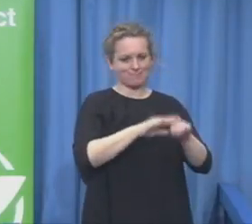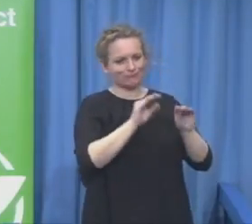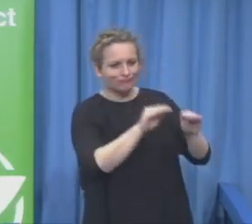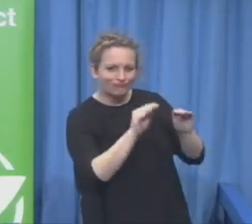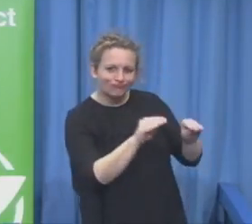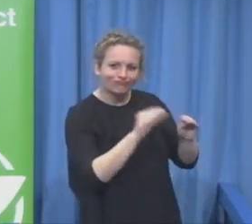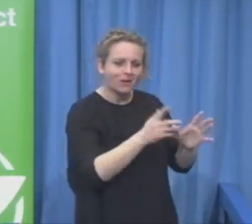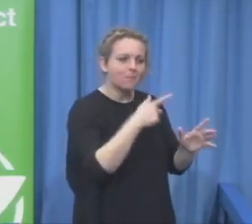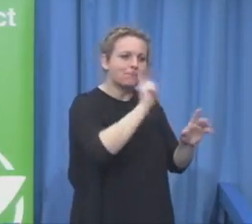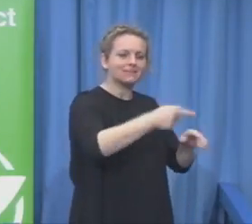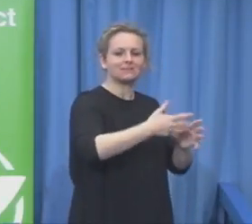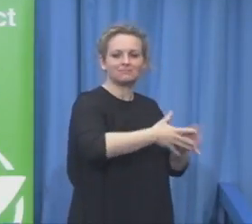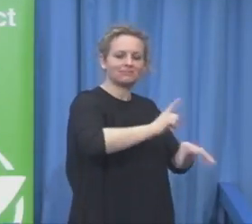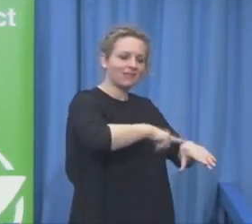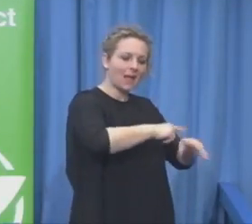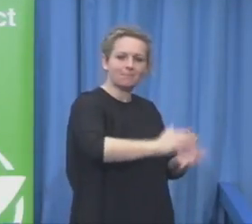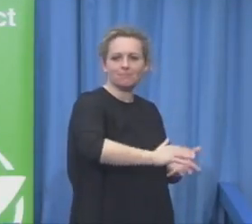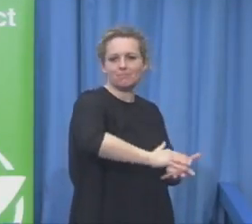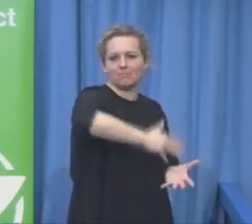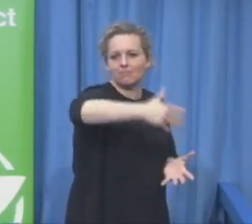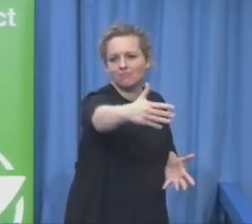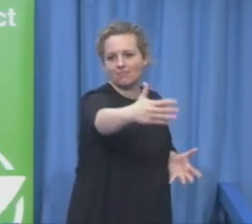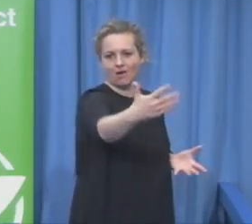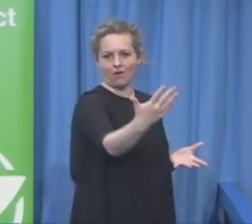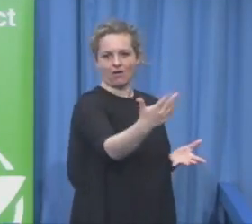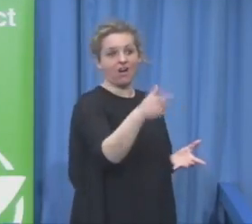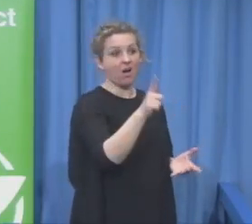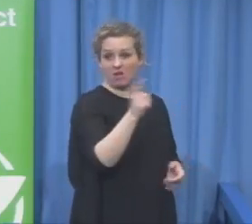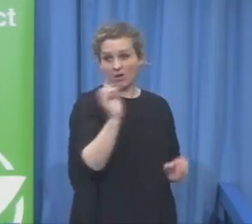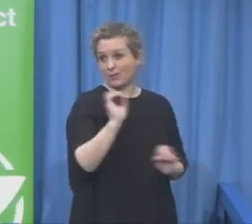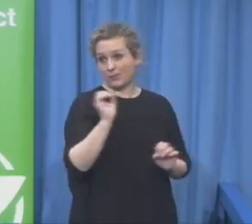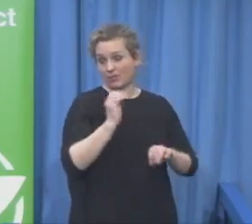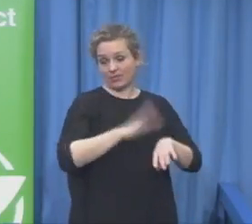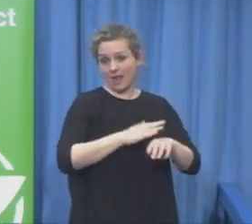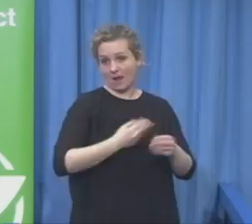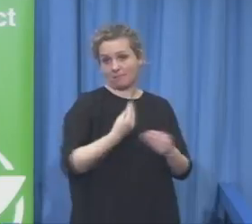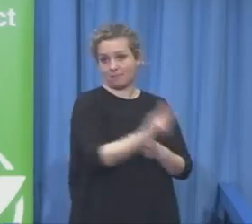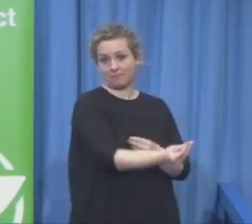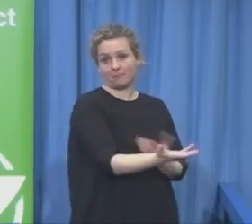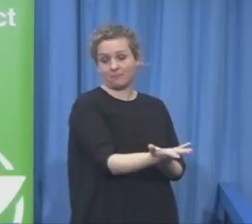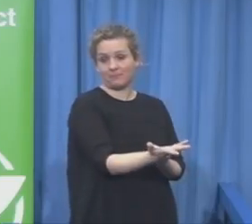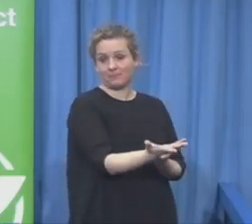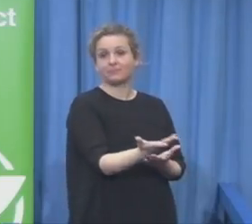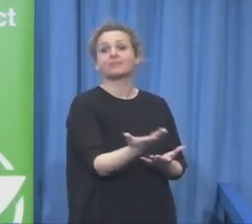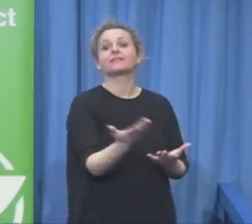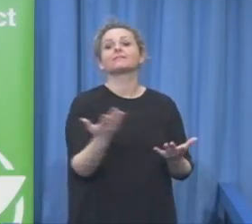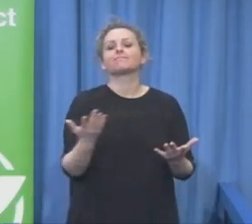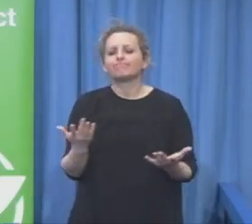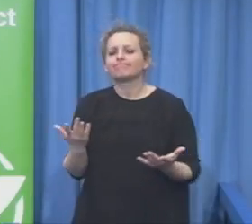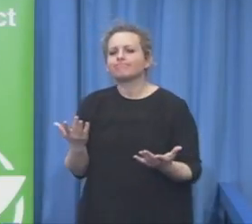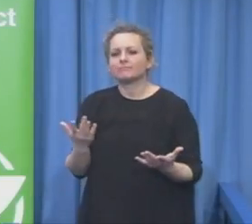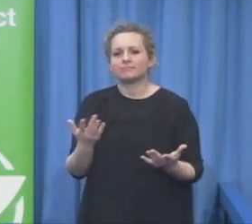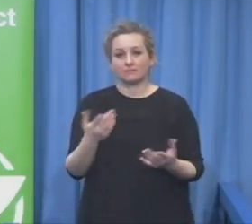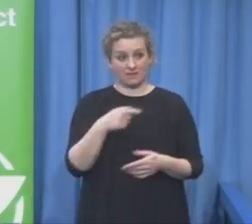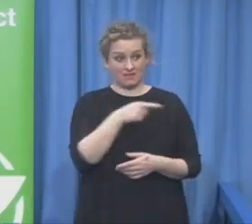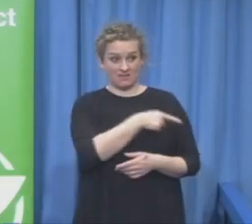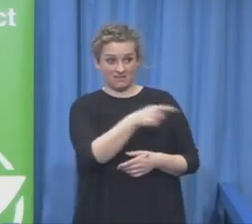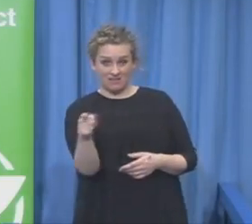know a lot of people with learning difficulties who are really able to learn much more than we ever have thought.